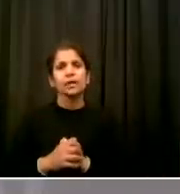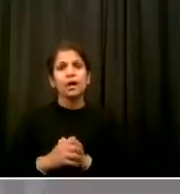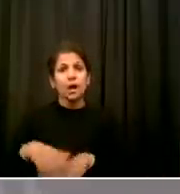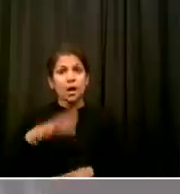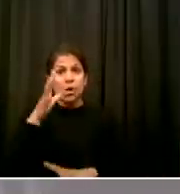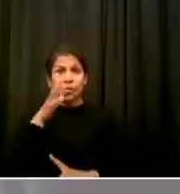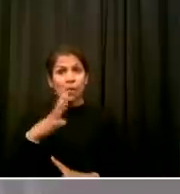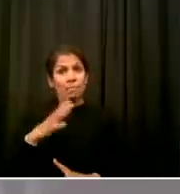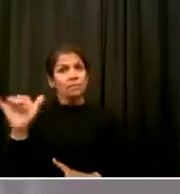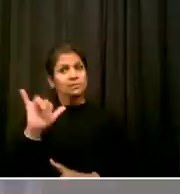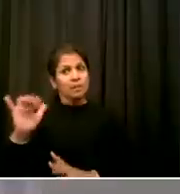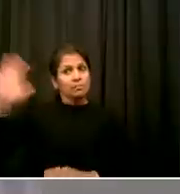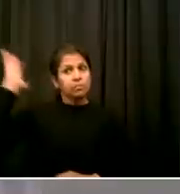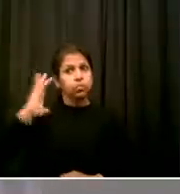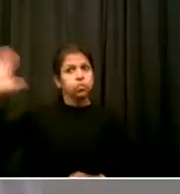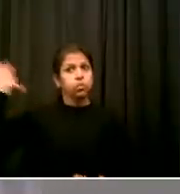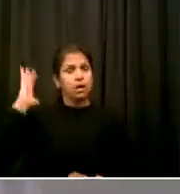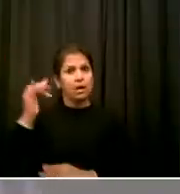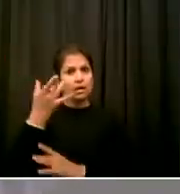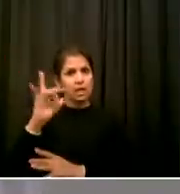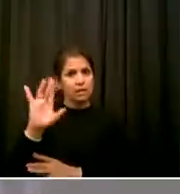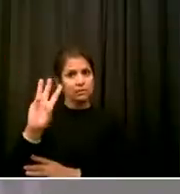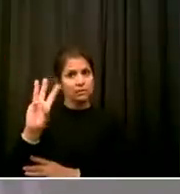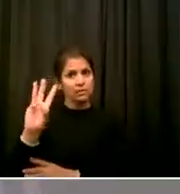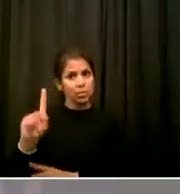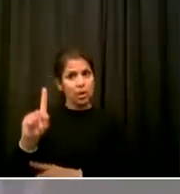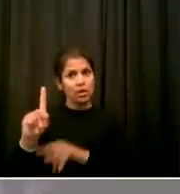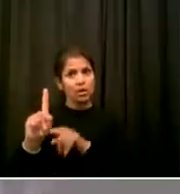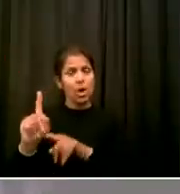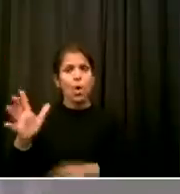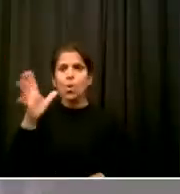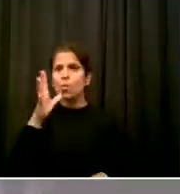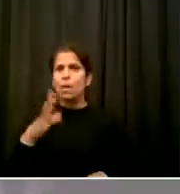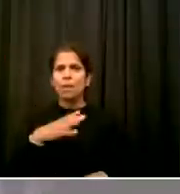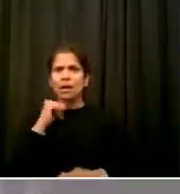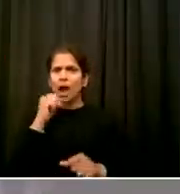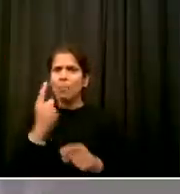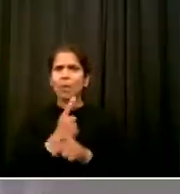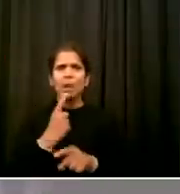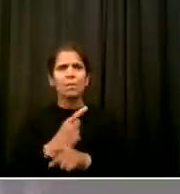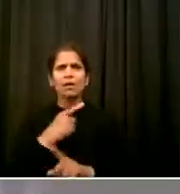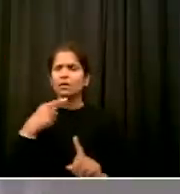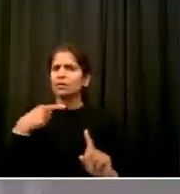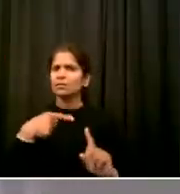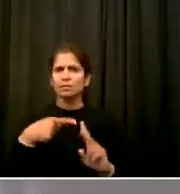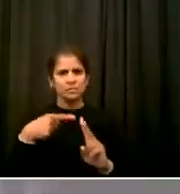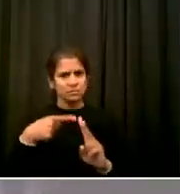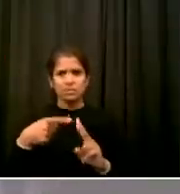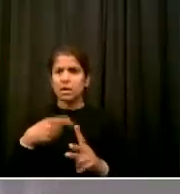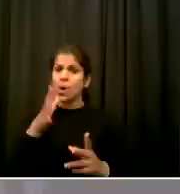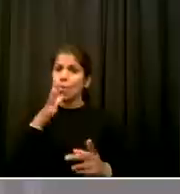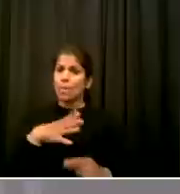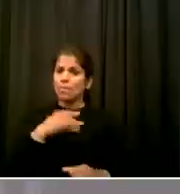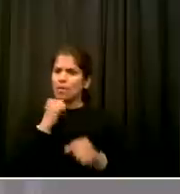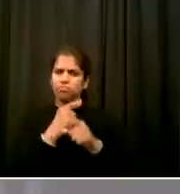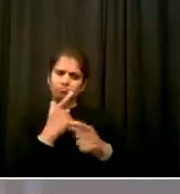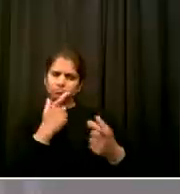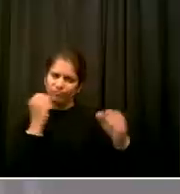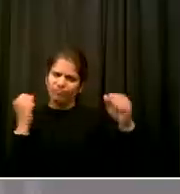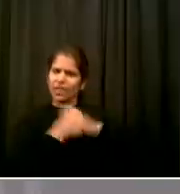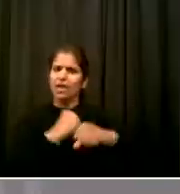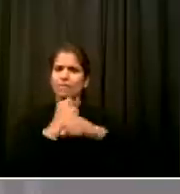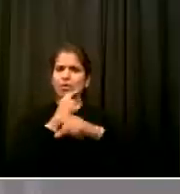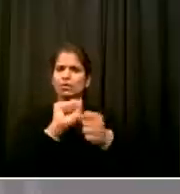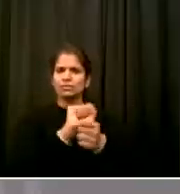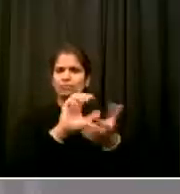And they were all correct Juneteenth has an international aspect The fight